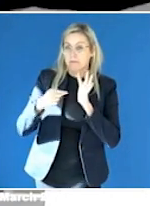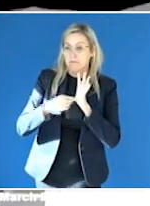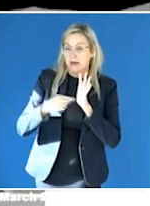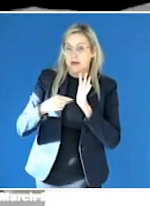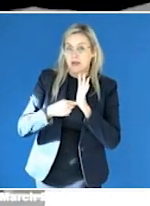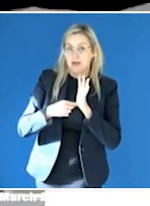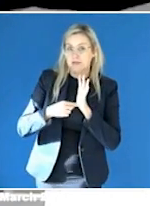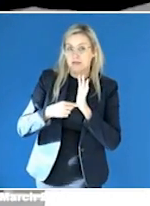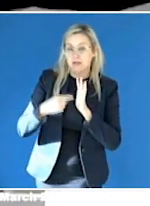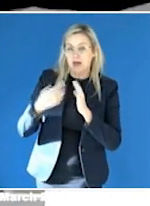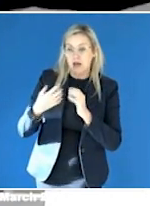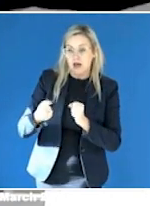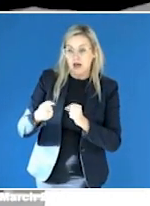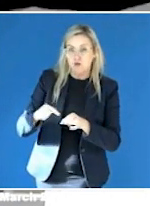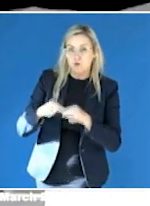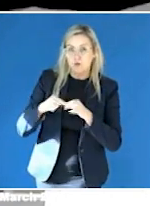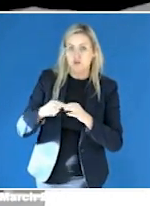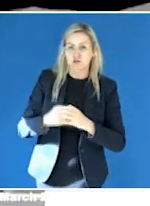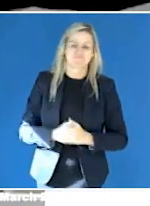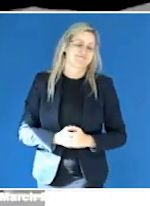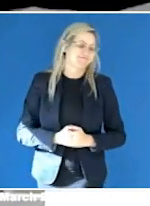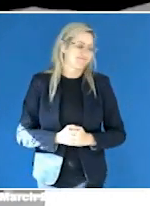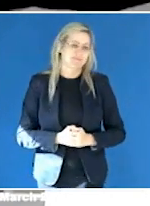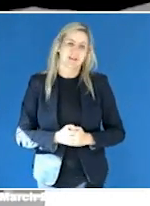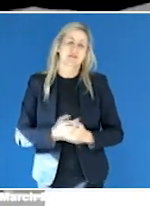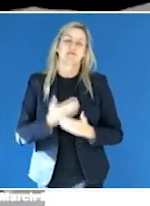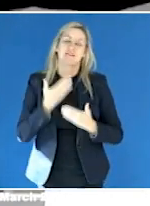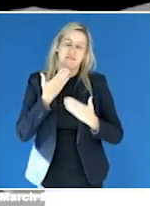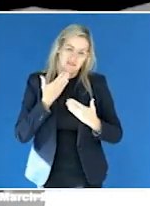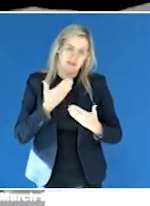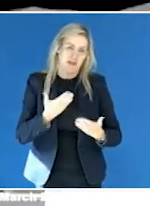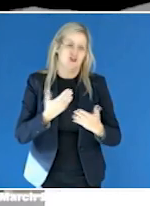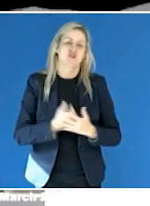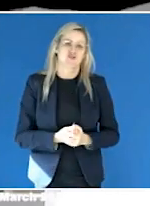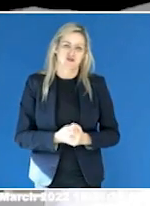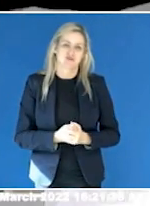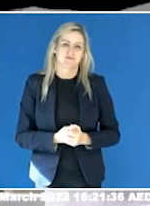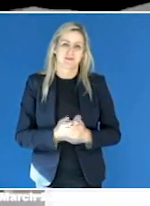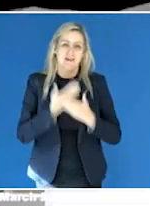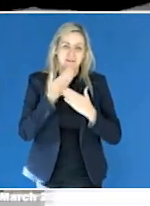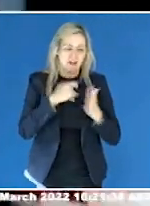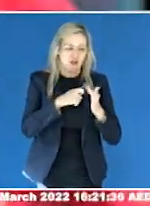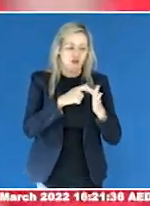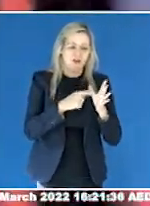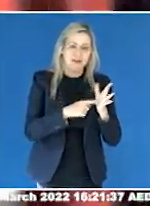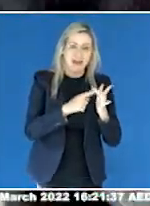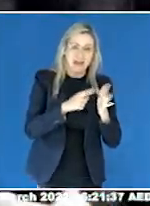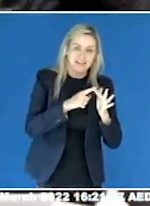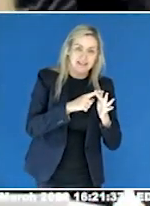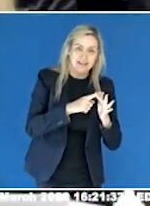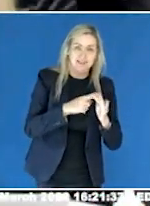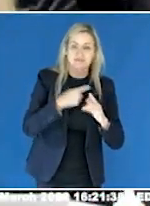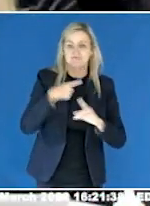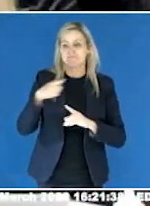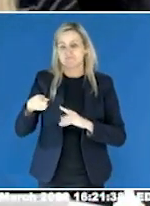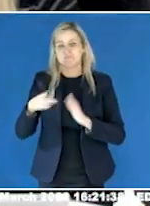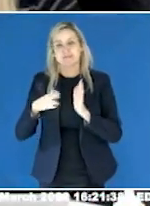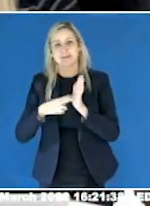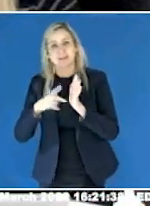to say thank you, Katie, to you and Nikita, and particularly your ability to